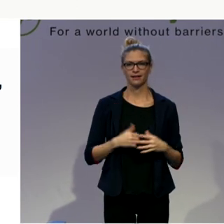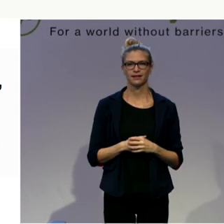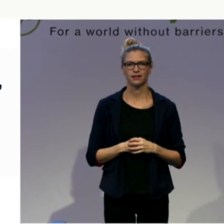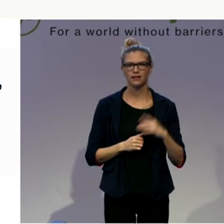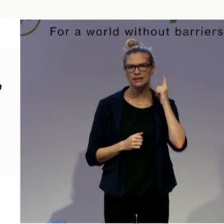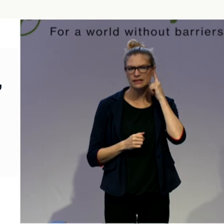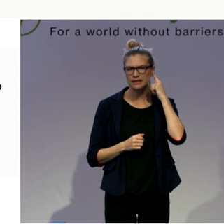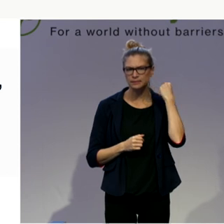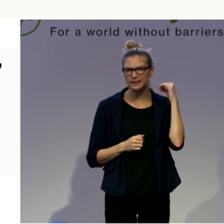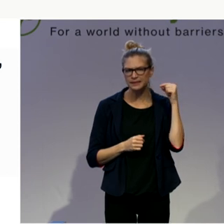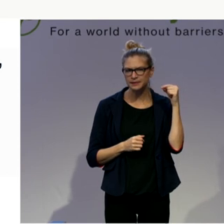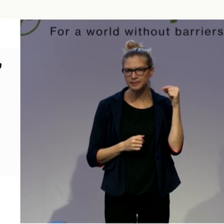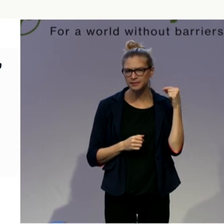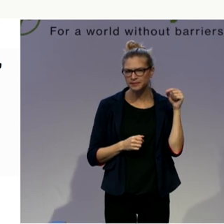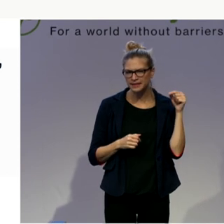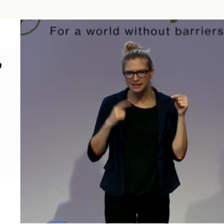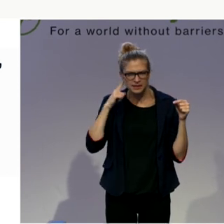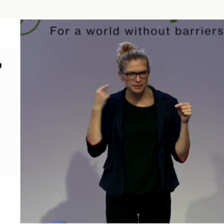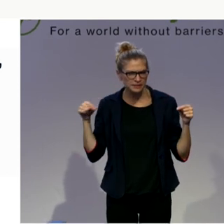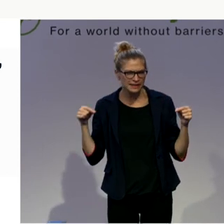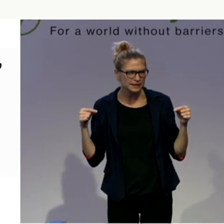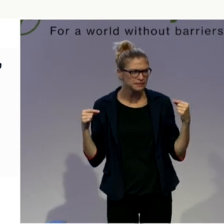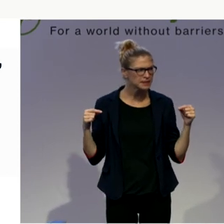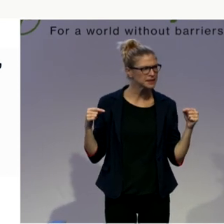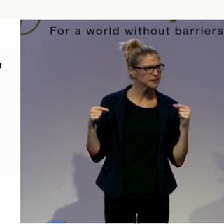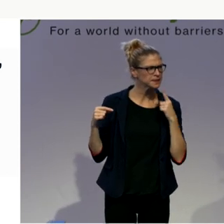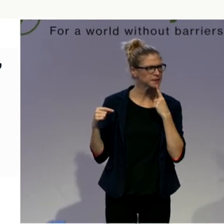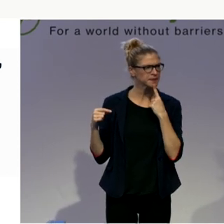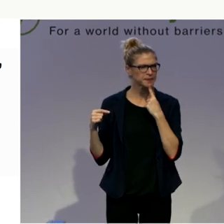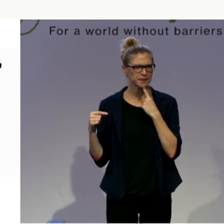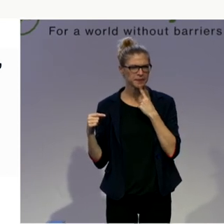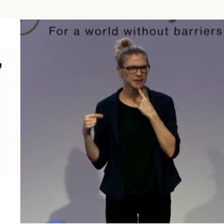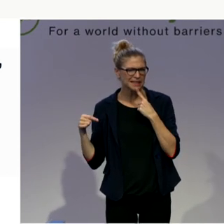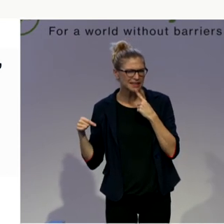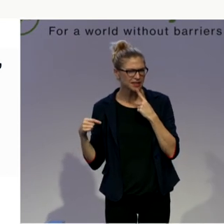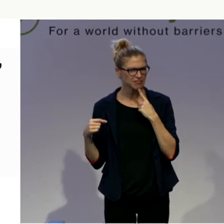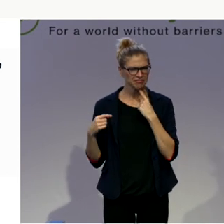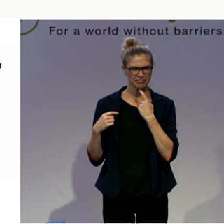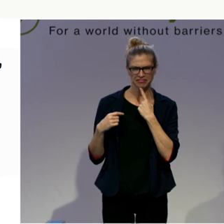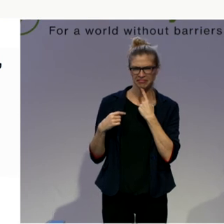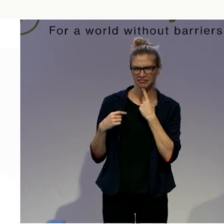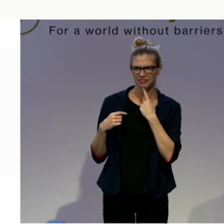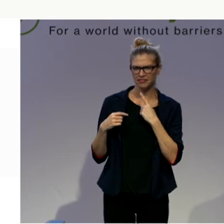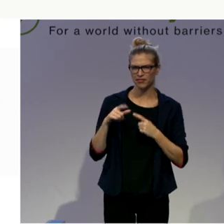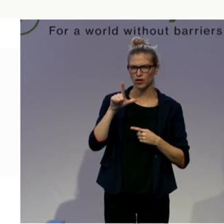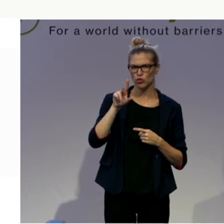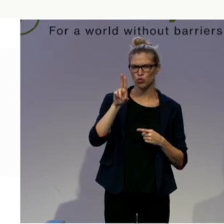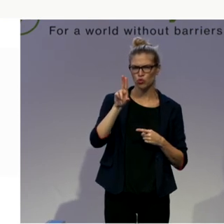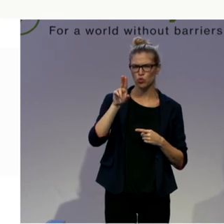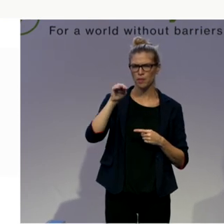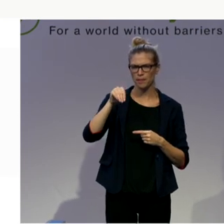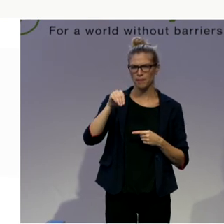going on over here. We are absolutely delighted. You've heard a lot about Luminous over the Luminous Foundation over the last few days.